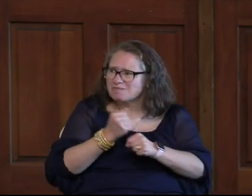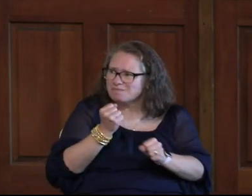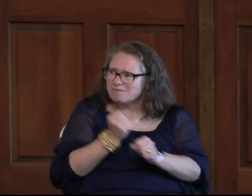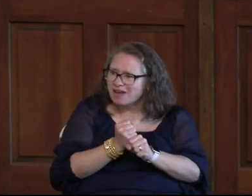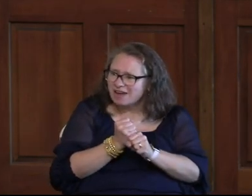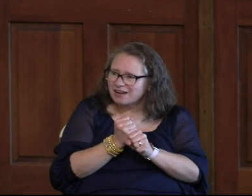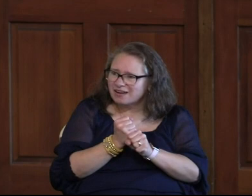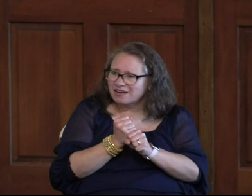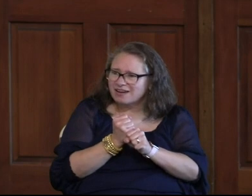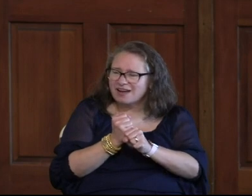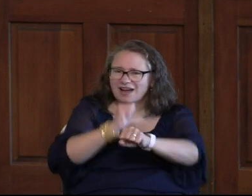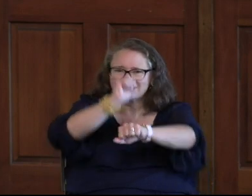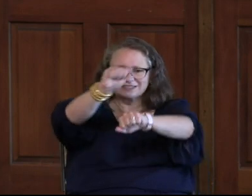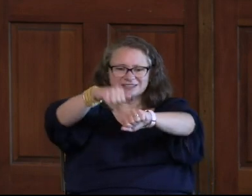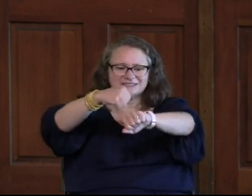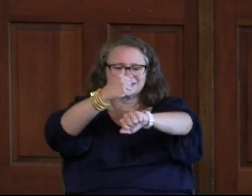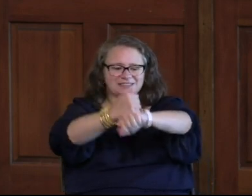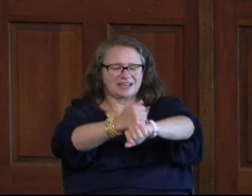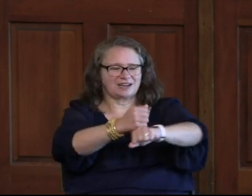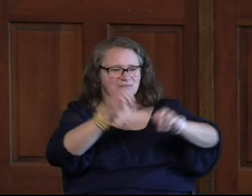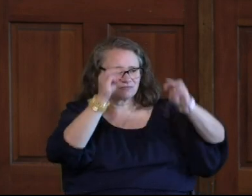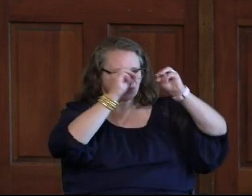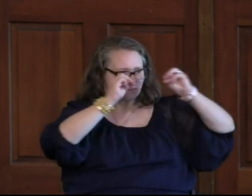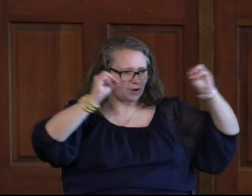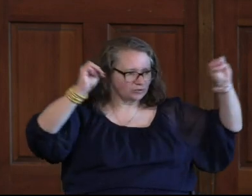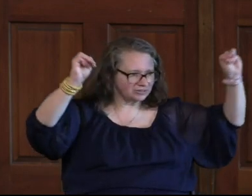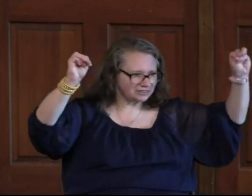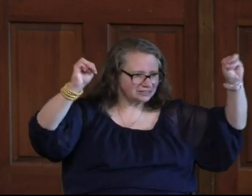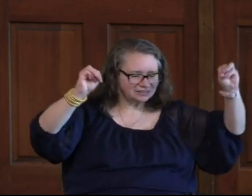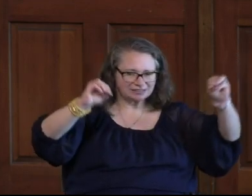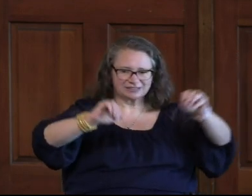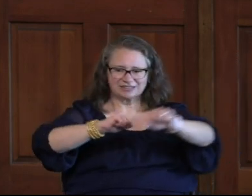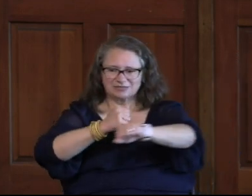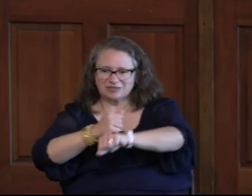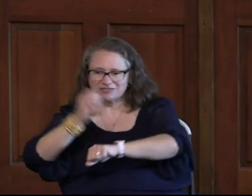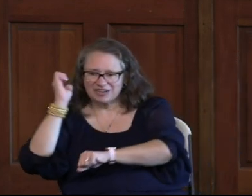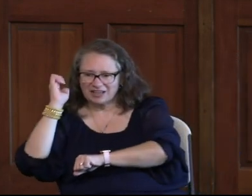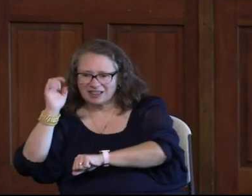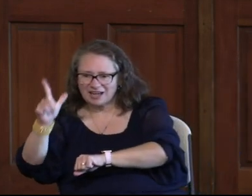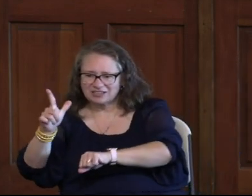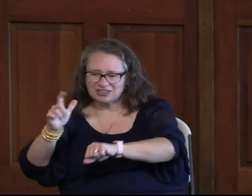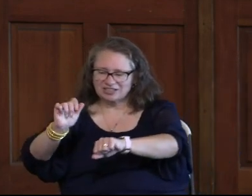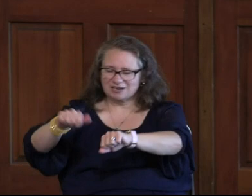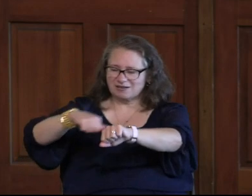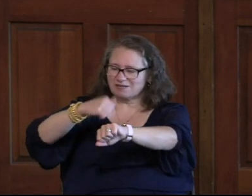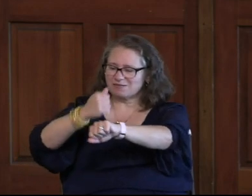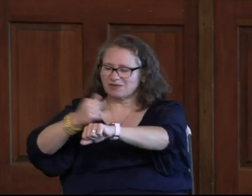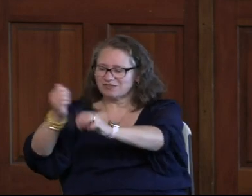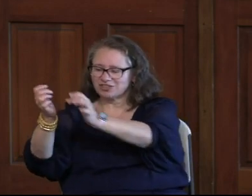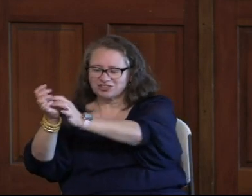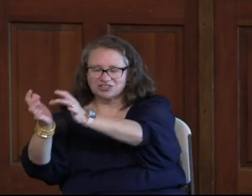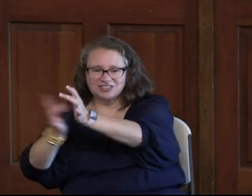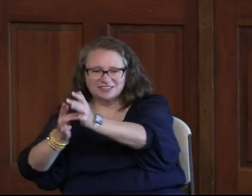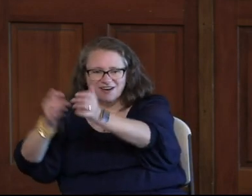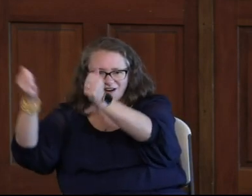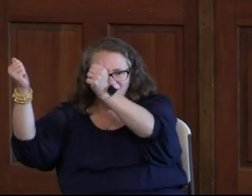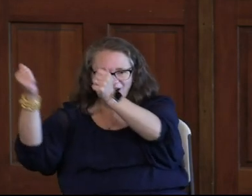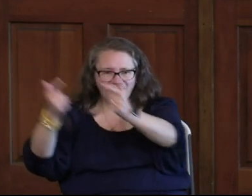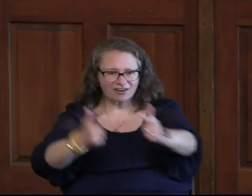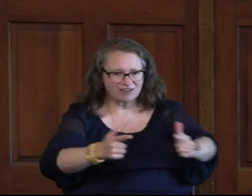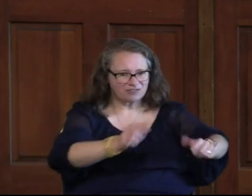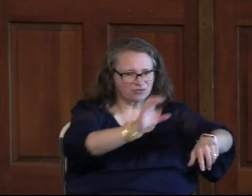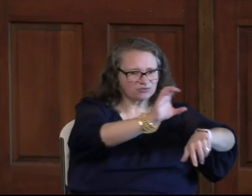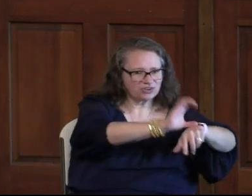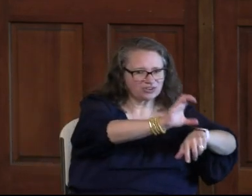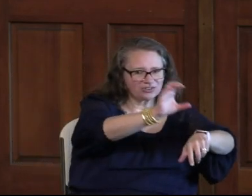A Tabernacle For Moses And One For Elijah And One For Jesus And You Can All Have Your Own